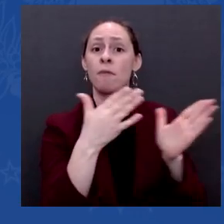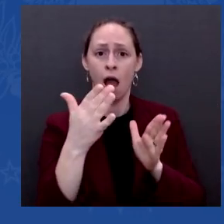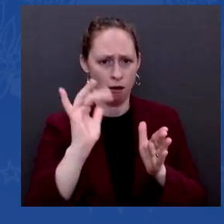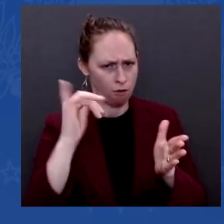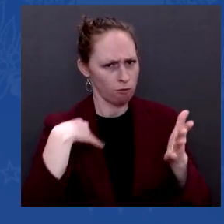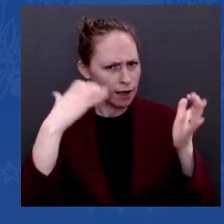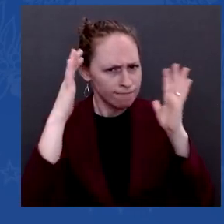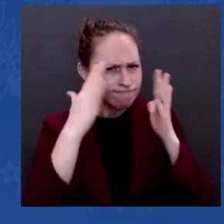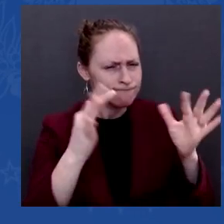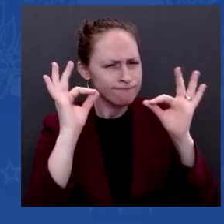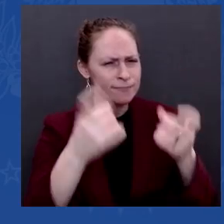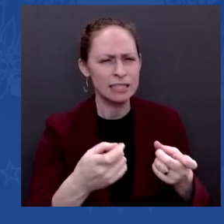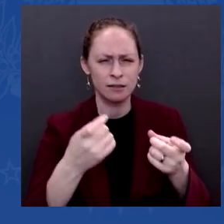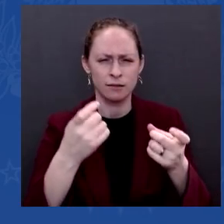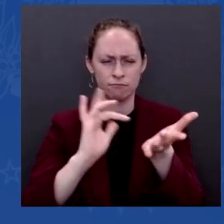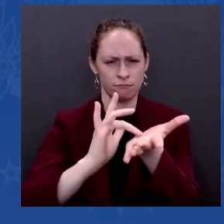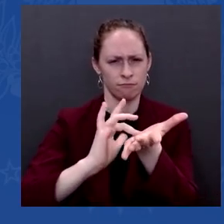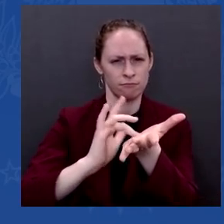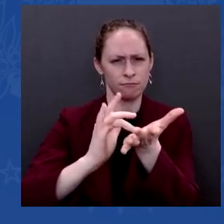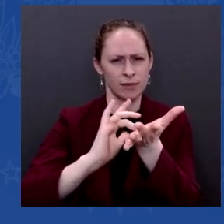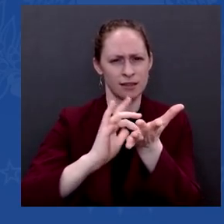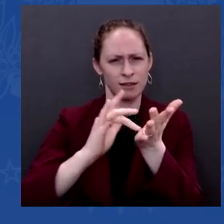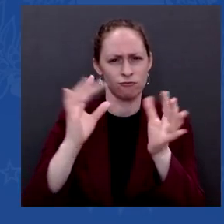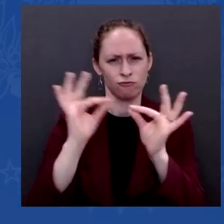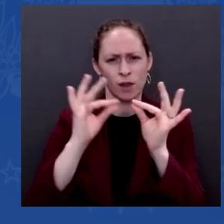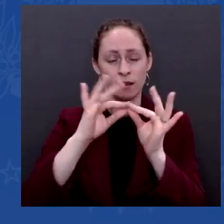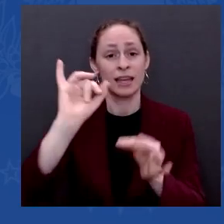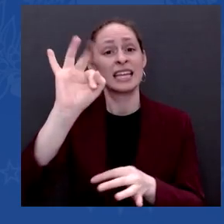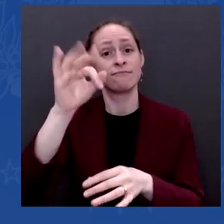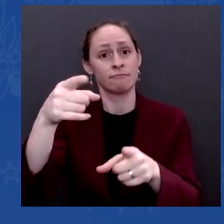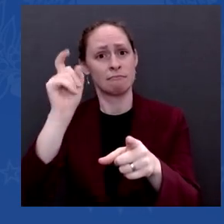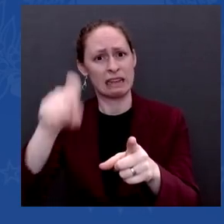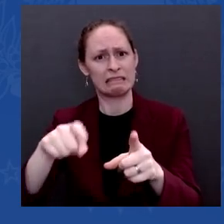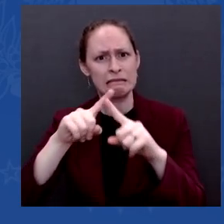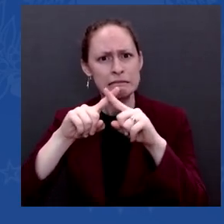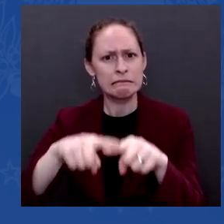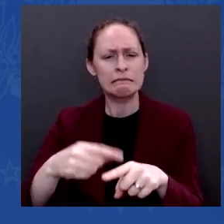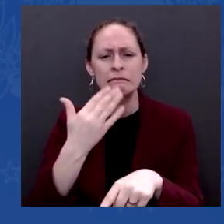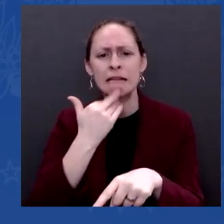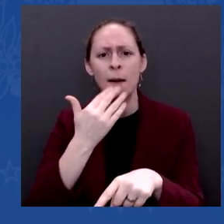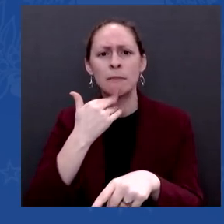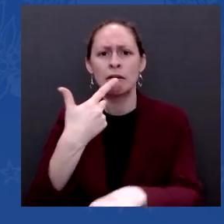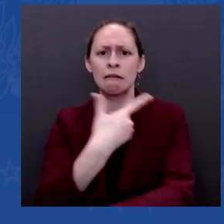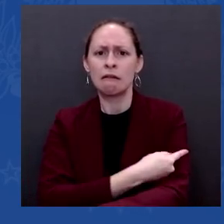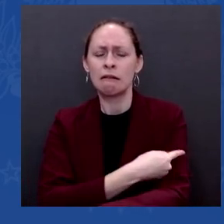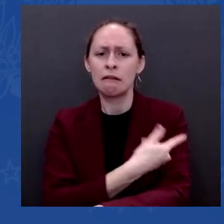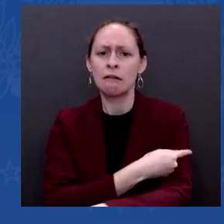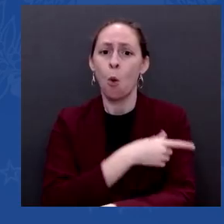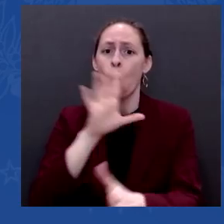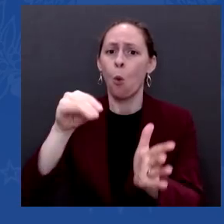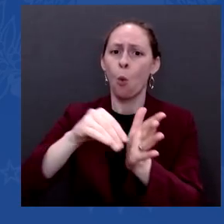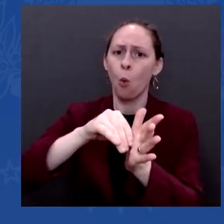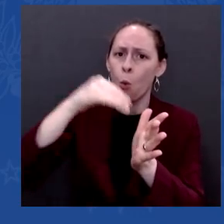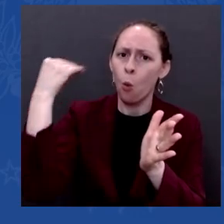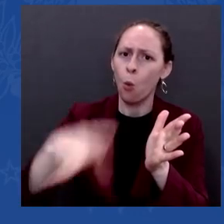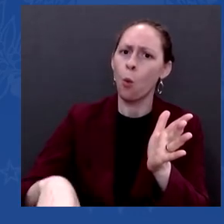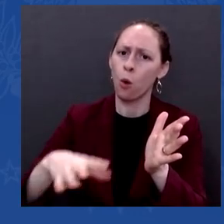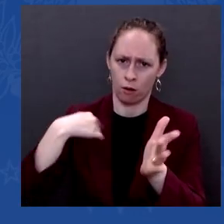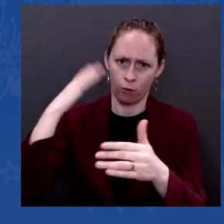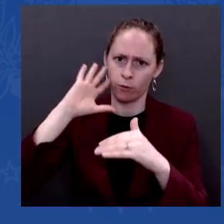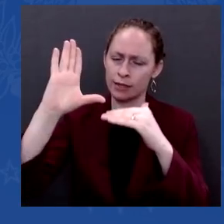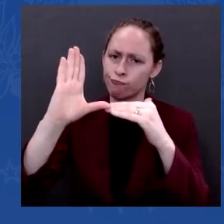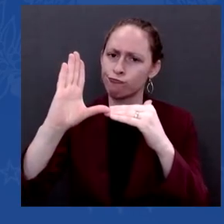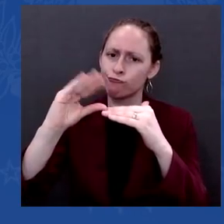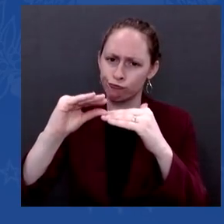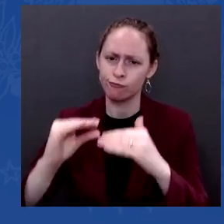more than $35 a month. It cuts the cost of elder care. It lowers energy cost. And it will do all